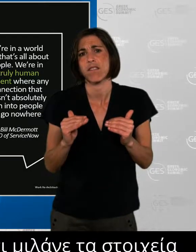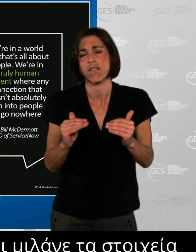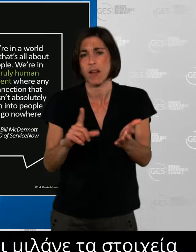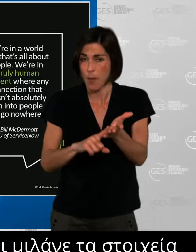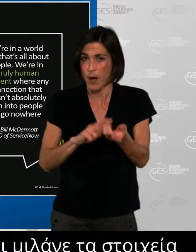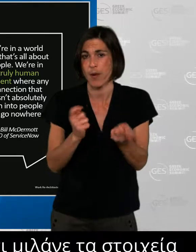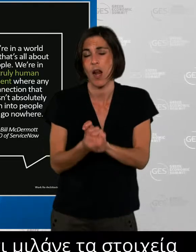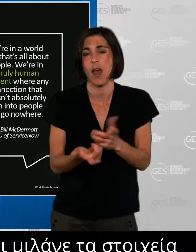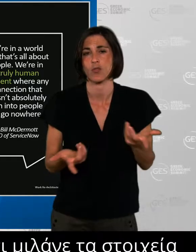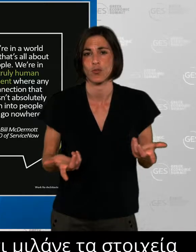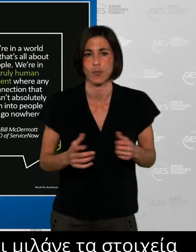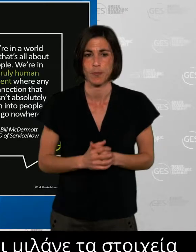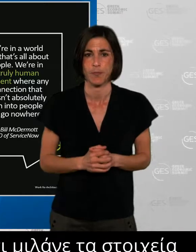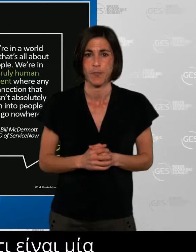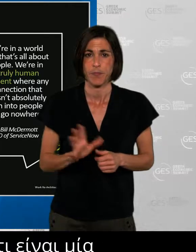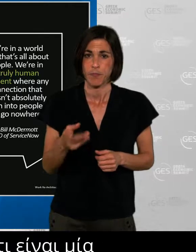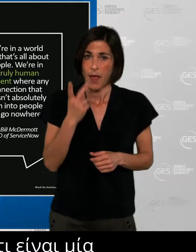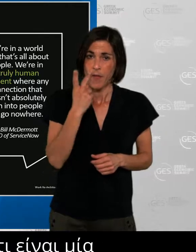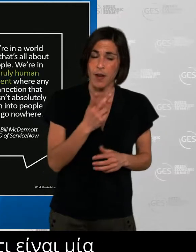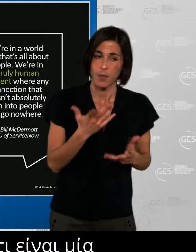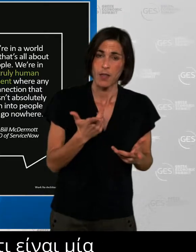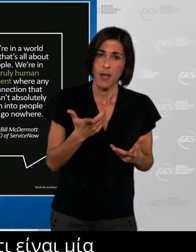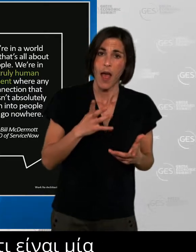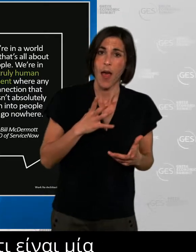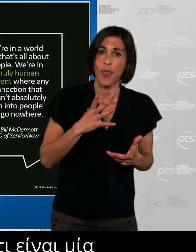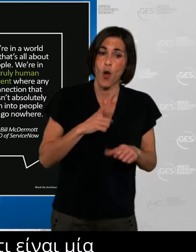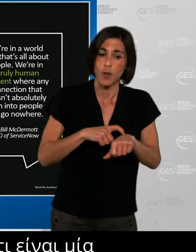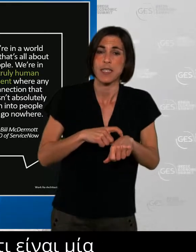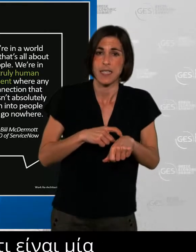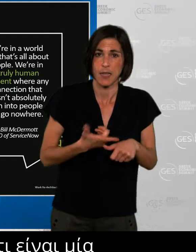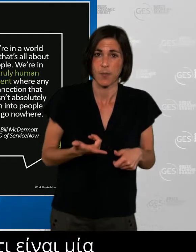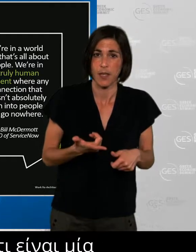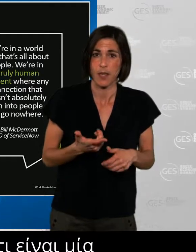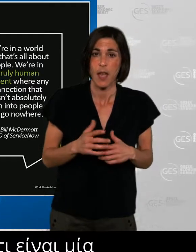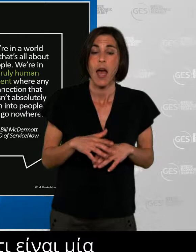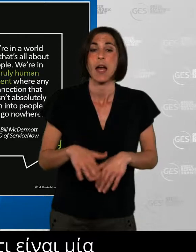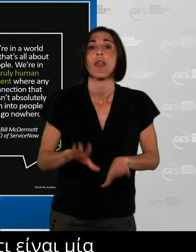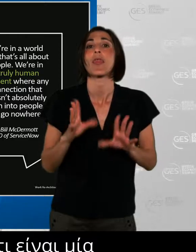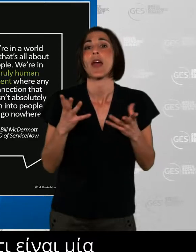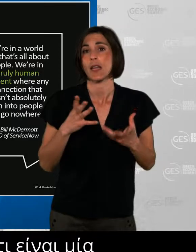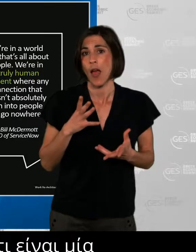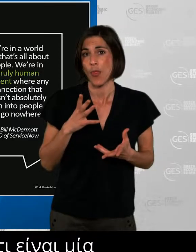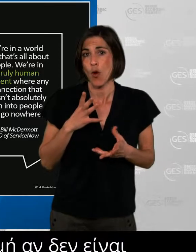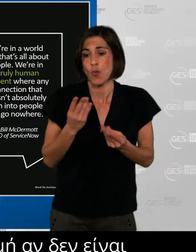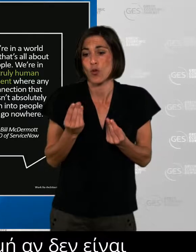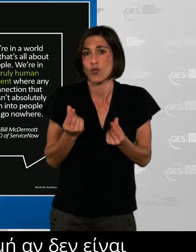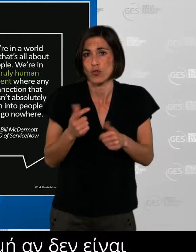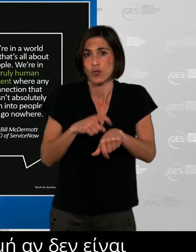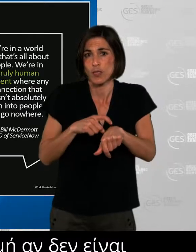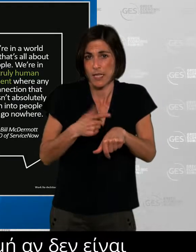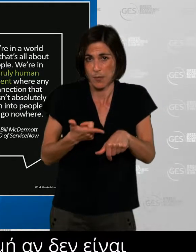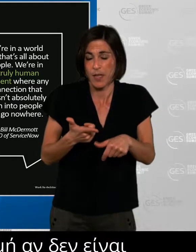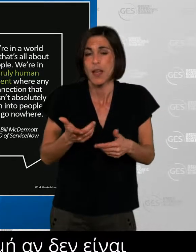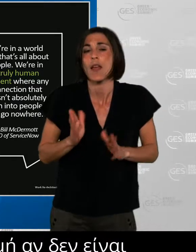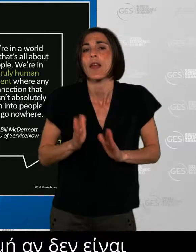humanity, then it won't succeed going forward in the future. And so as we think about this,